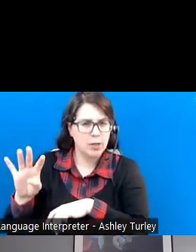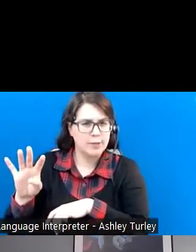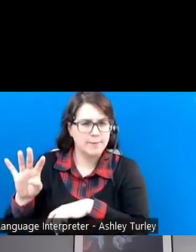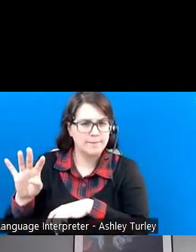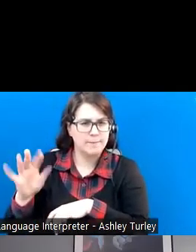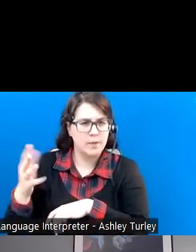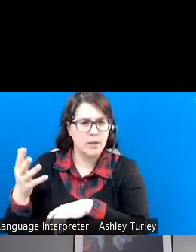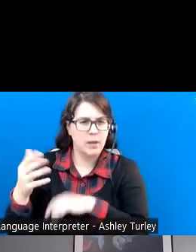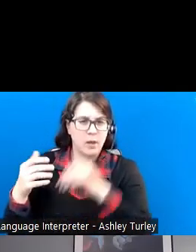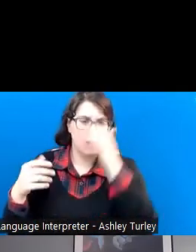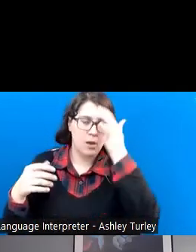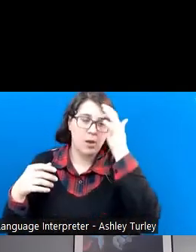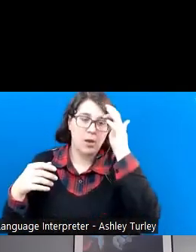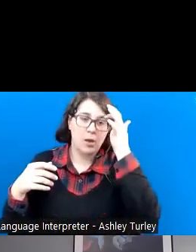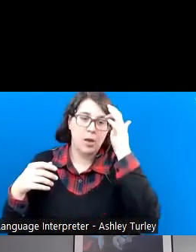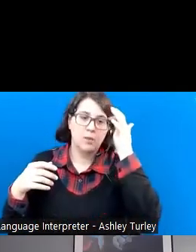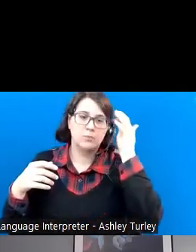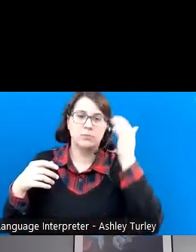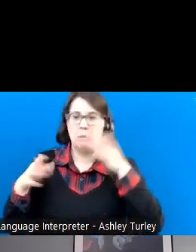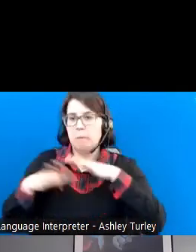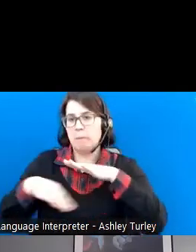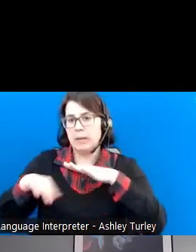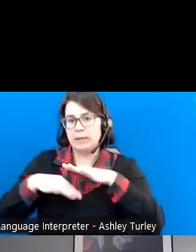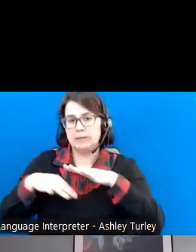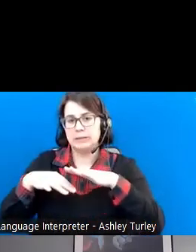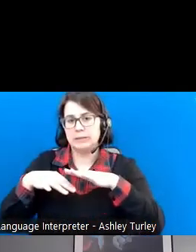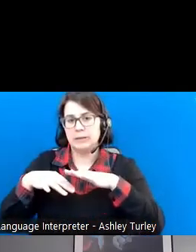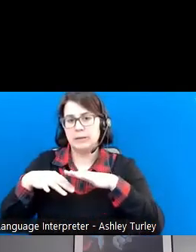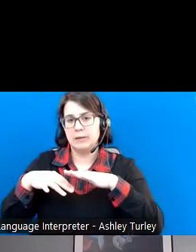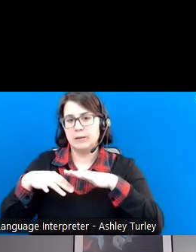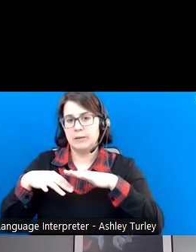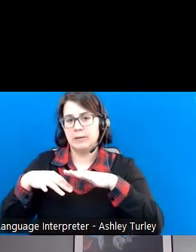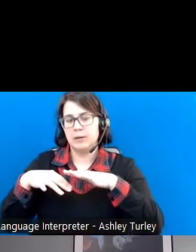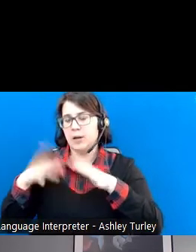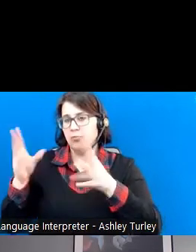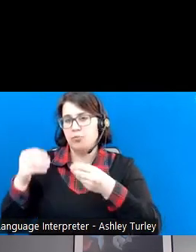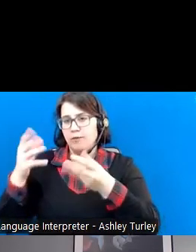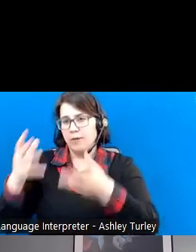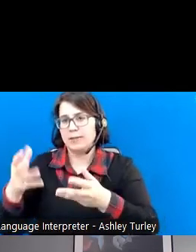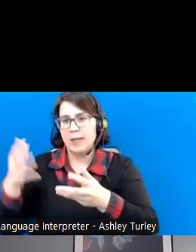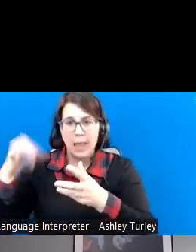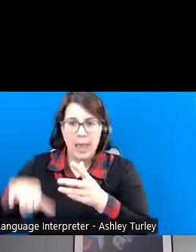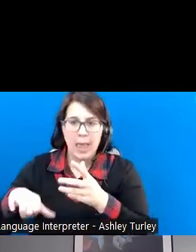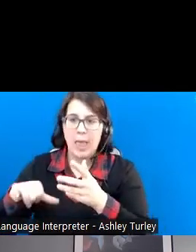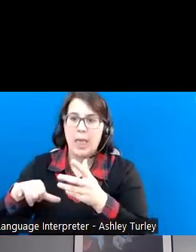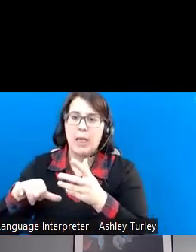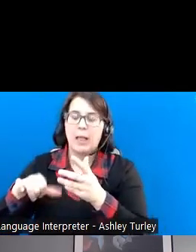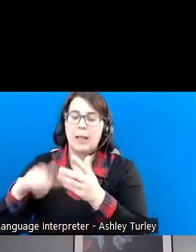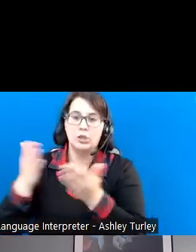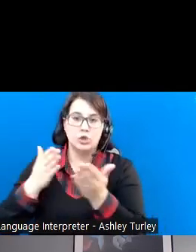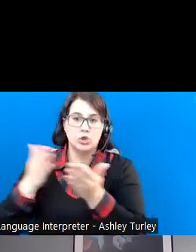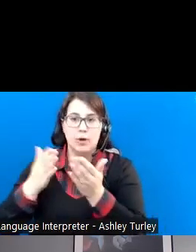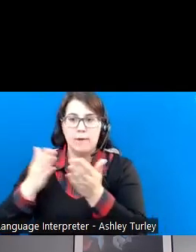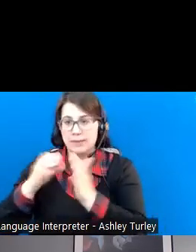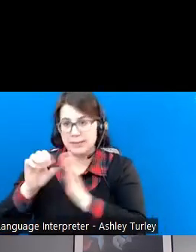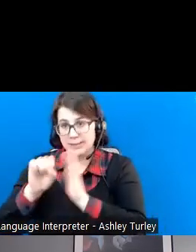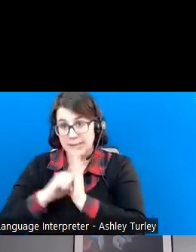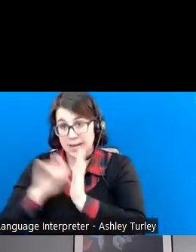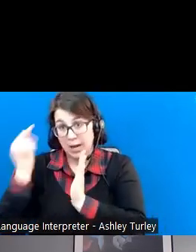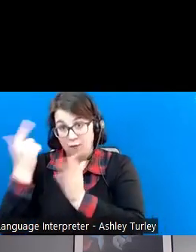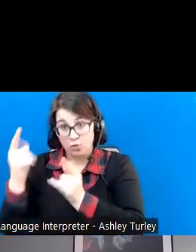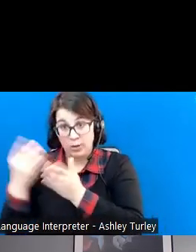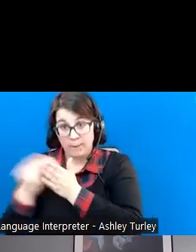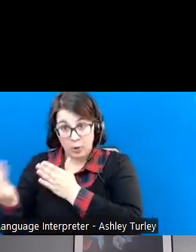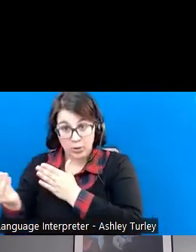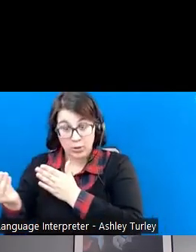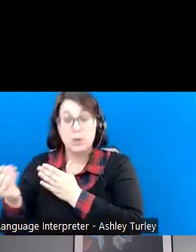And basically, it provides that any type of products or services that the state government is trying to purchase in the open market,